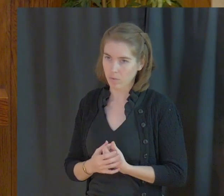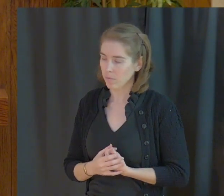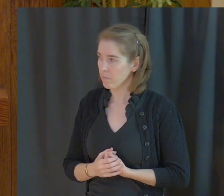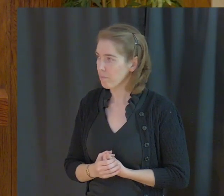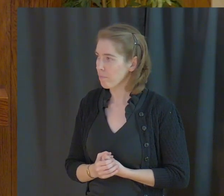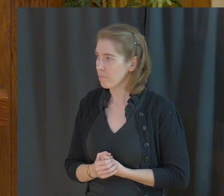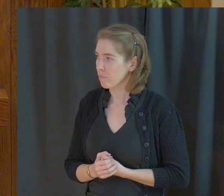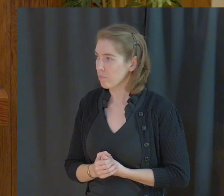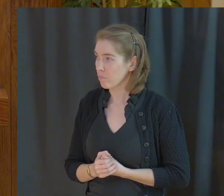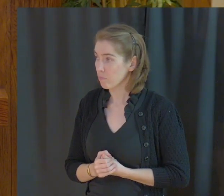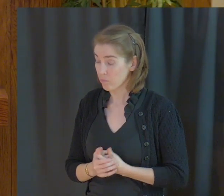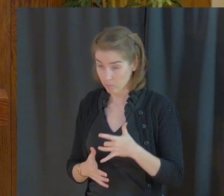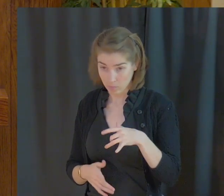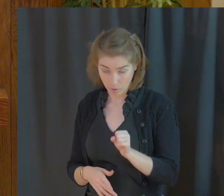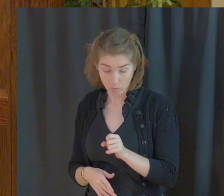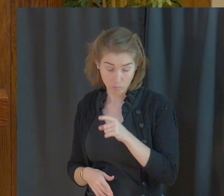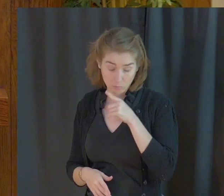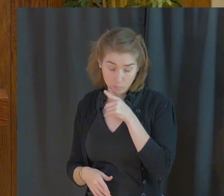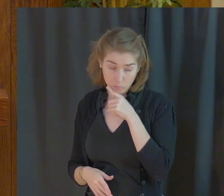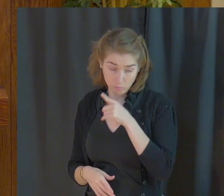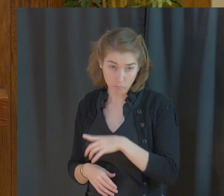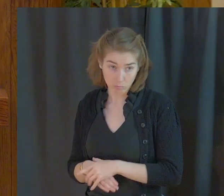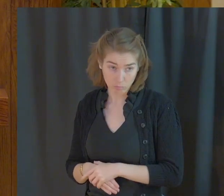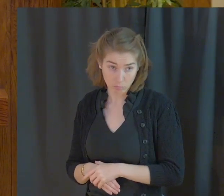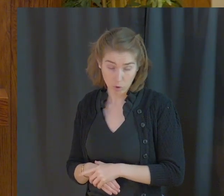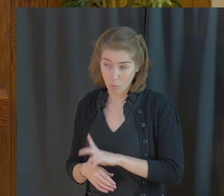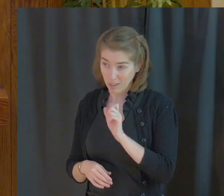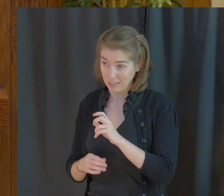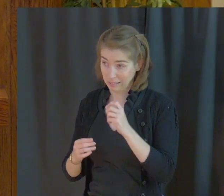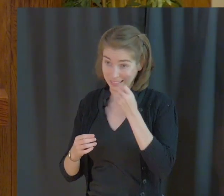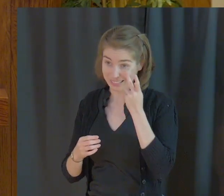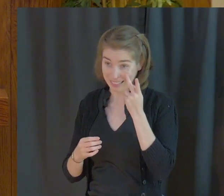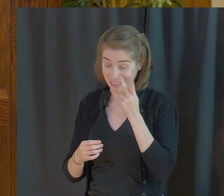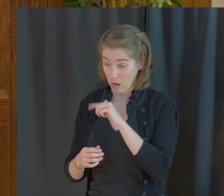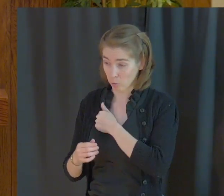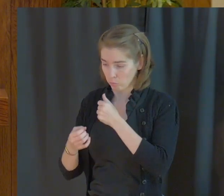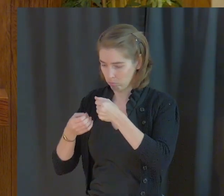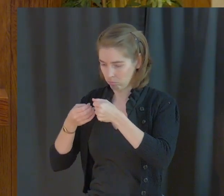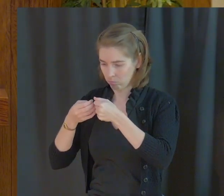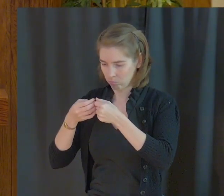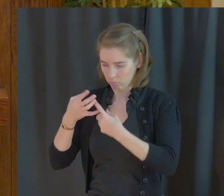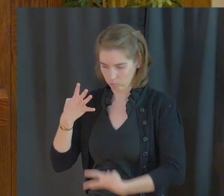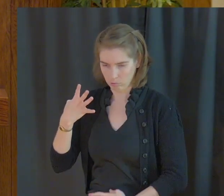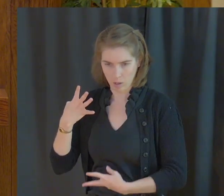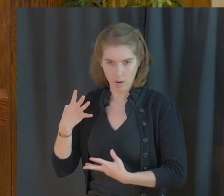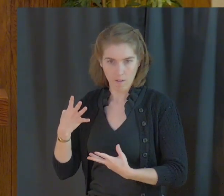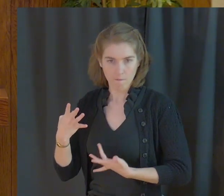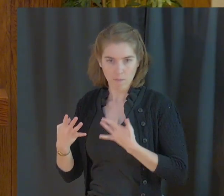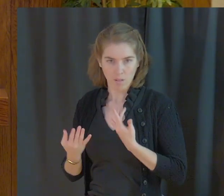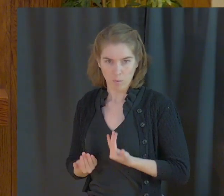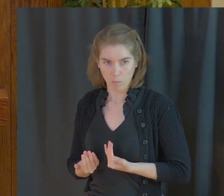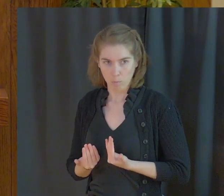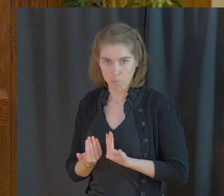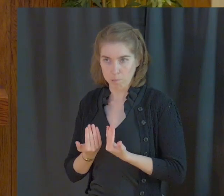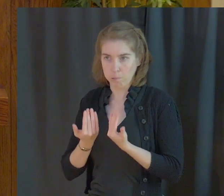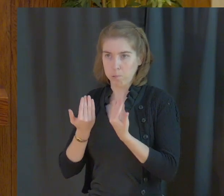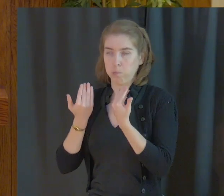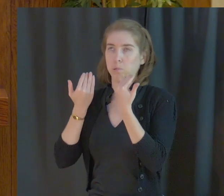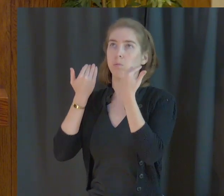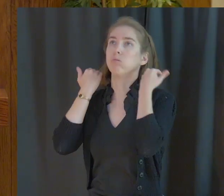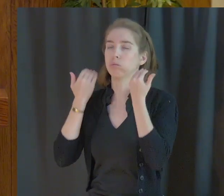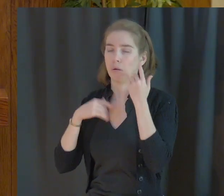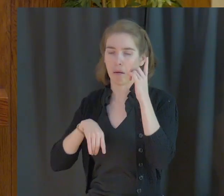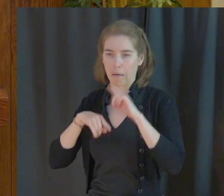It is true we can look at the list of beatitudes and feel overwhelmed and feel that we cannot